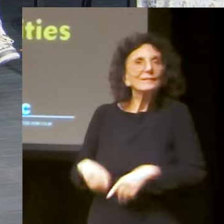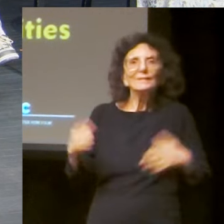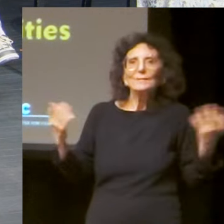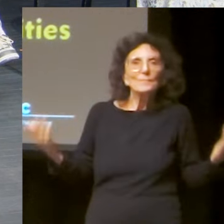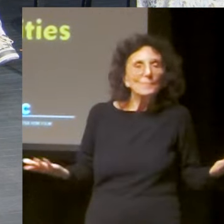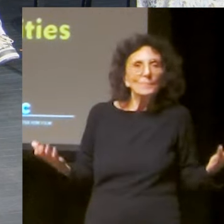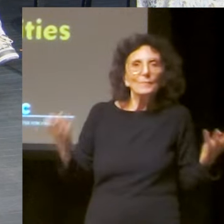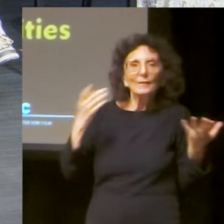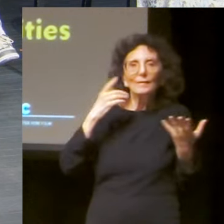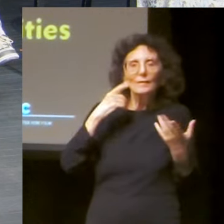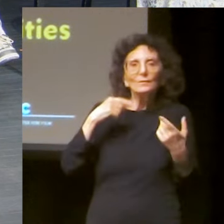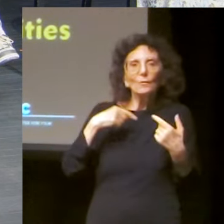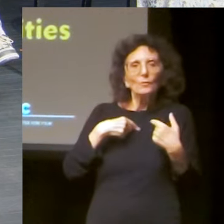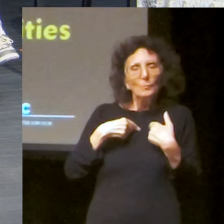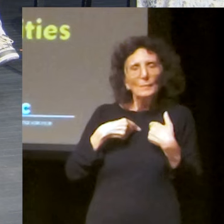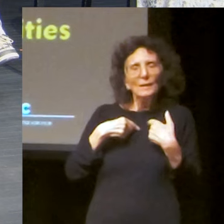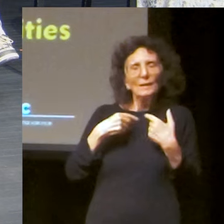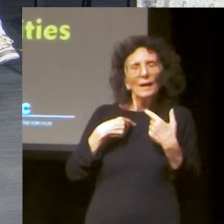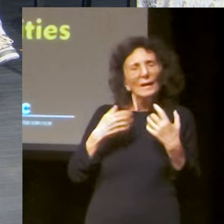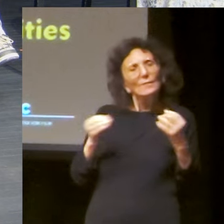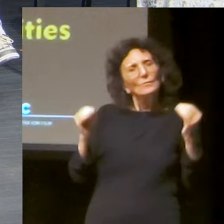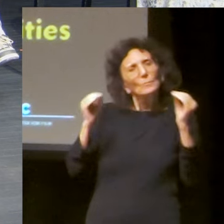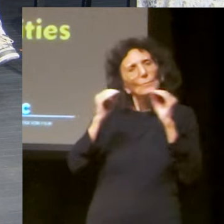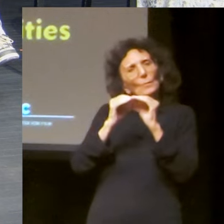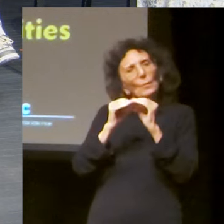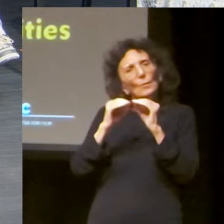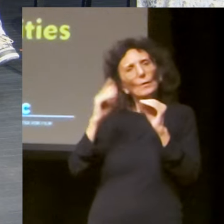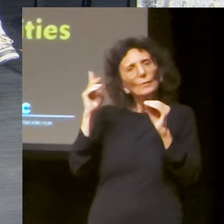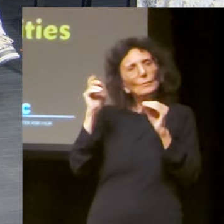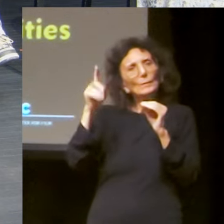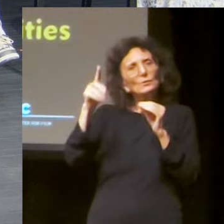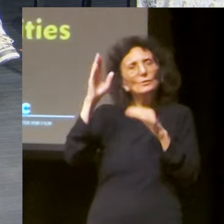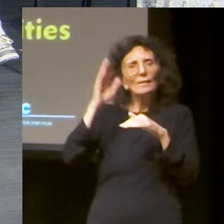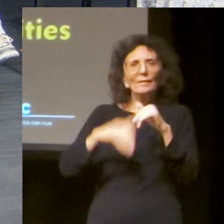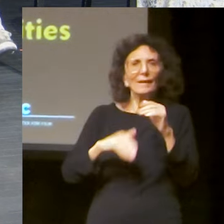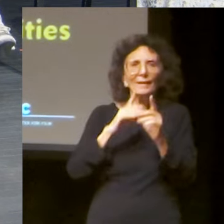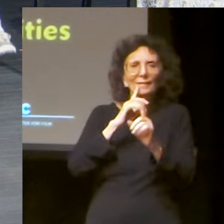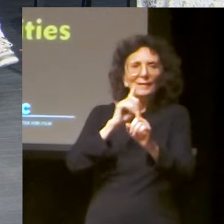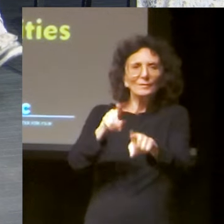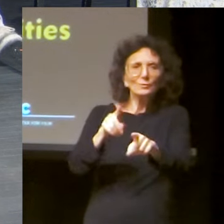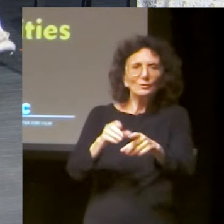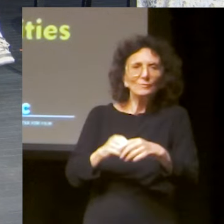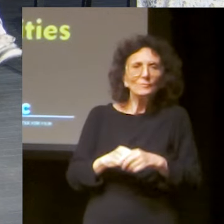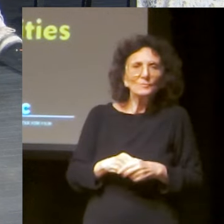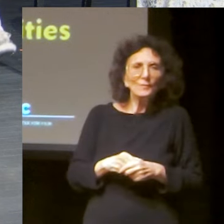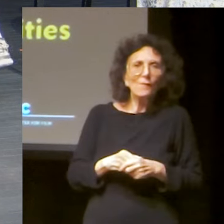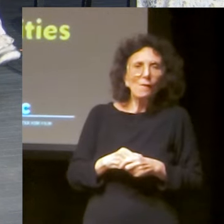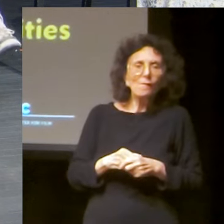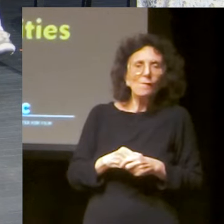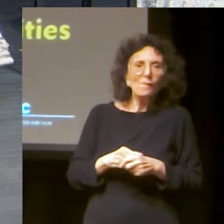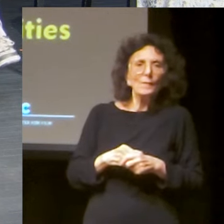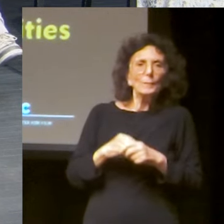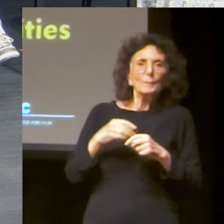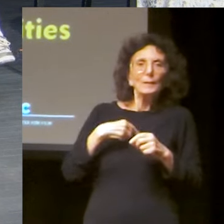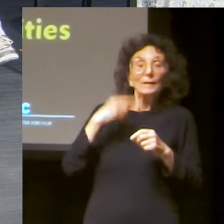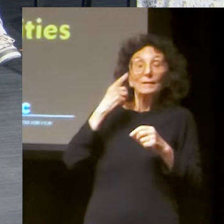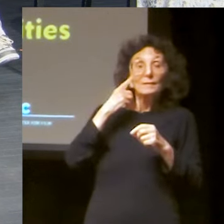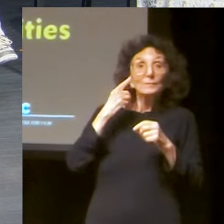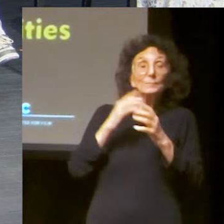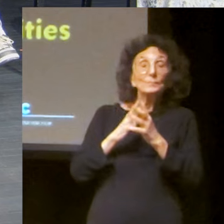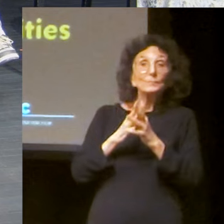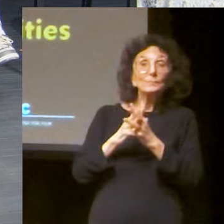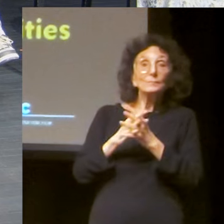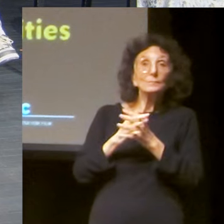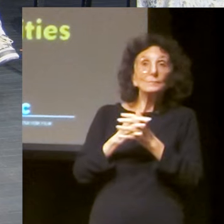and it's a different answer in, in, in a lot of different situations and in every country, you know, they, they also approach it differently. So I, for me, it's just, it, it's a thing that it